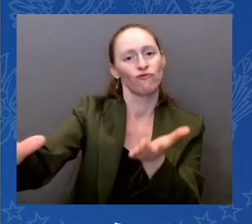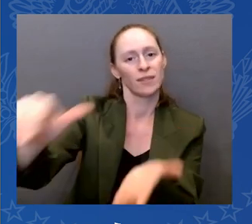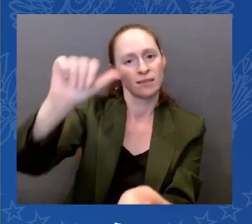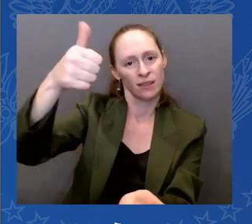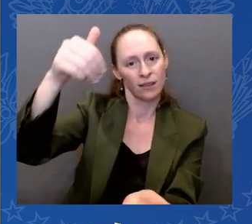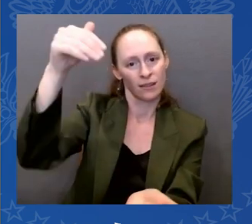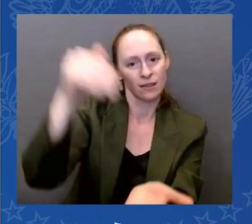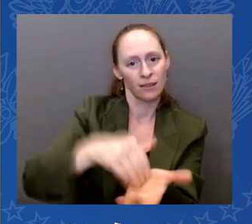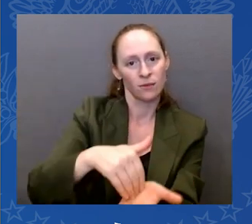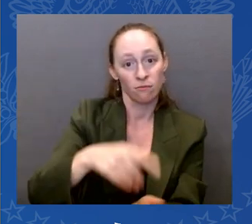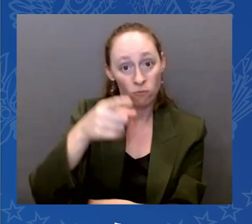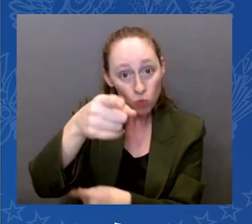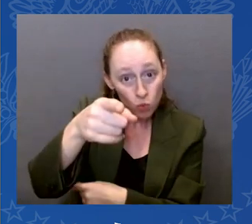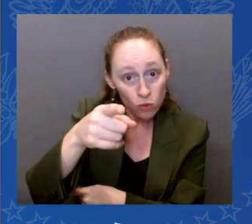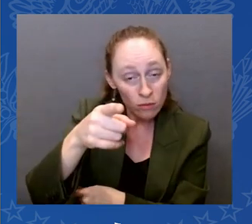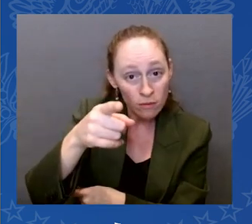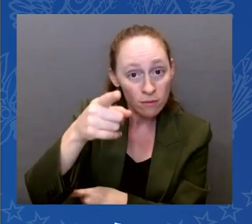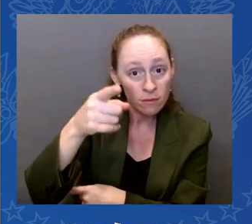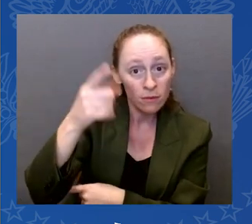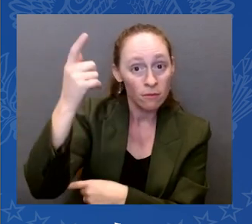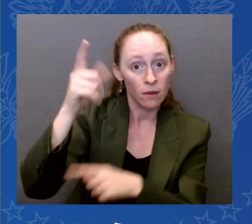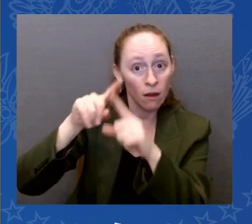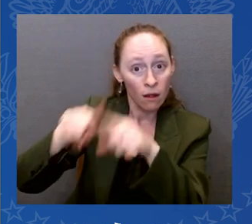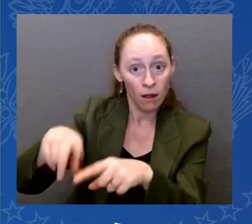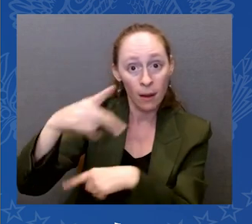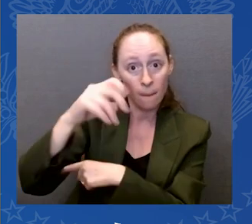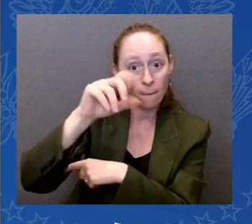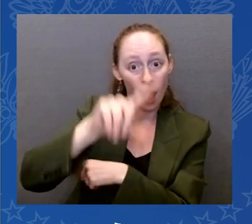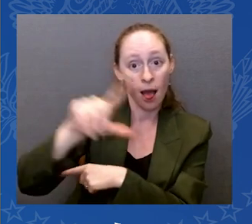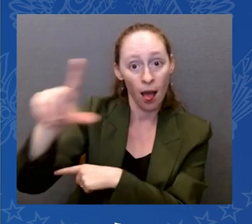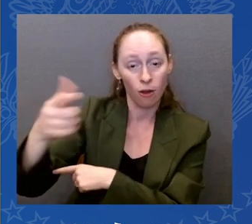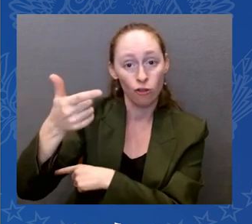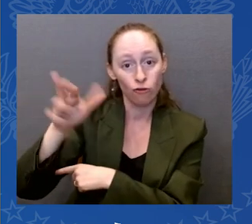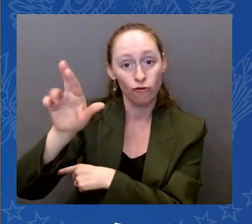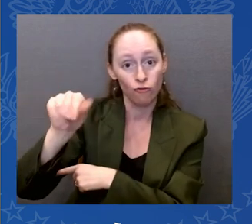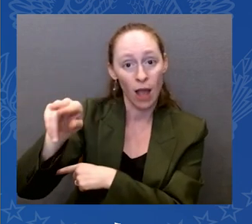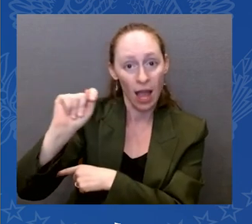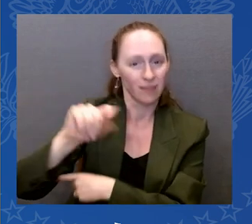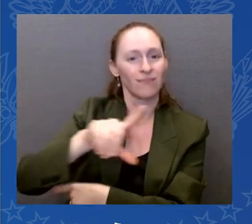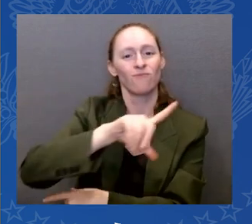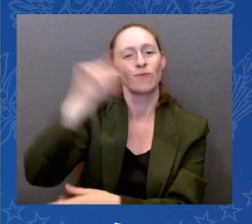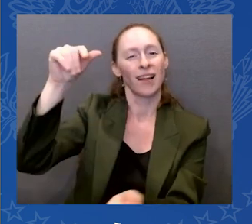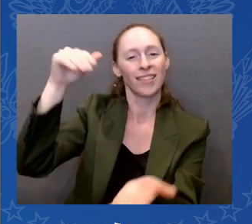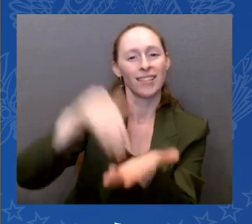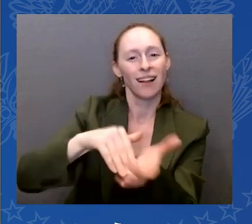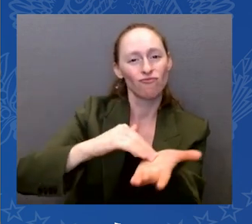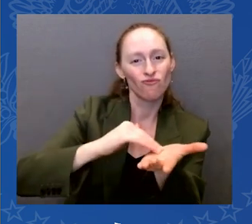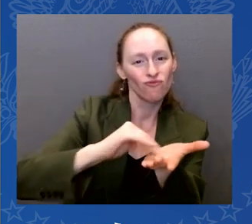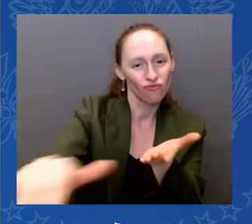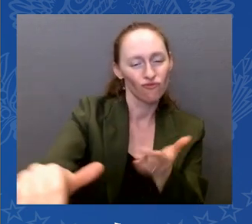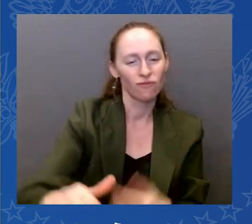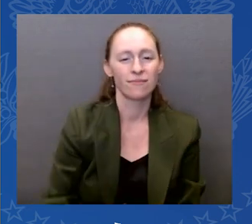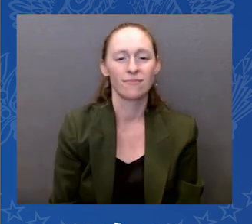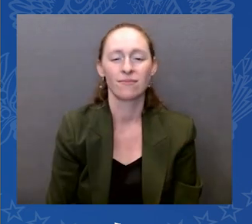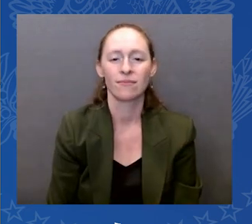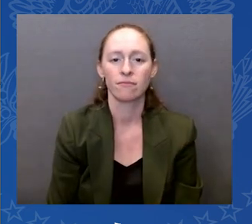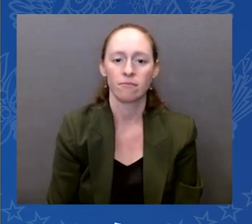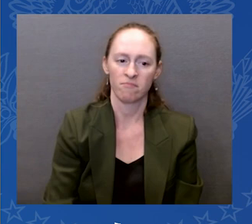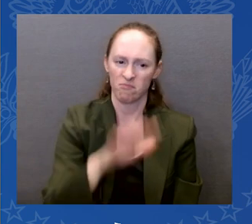,000. And that means almost half Latino students with federal loans will see their debt totally forgiven.